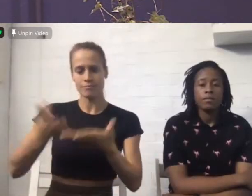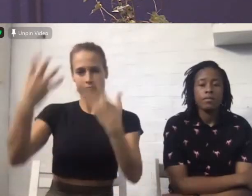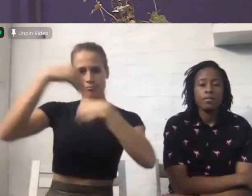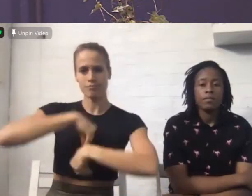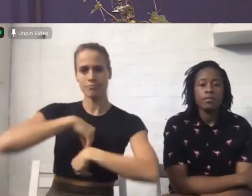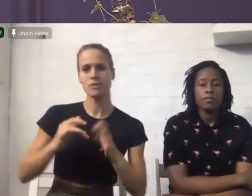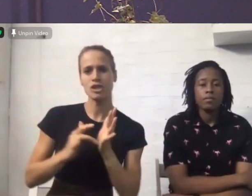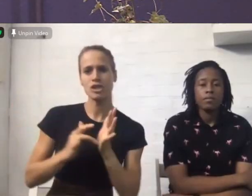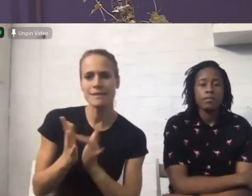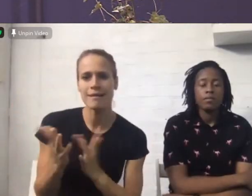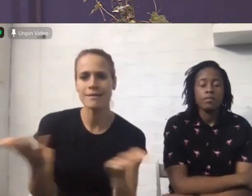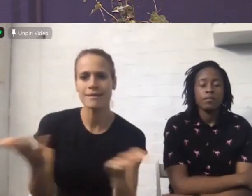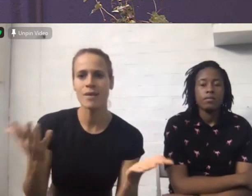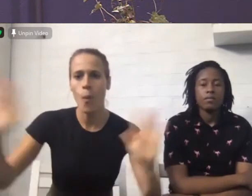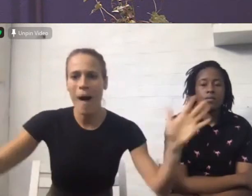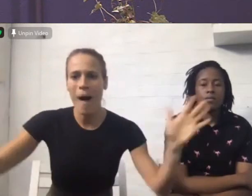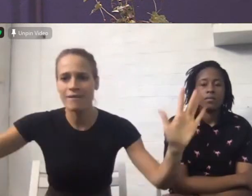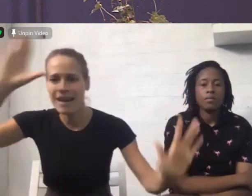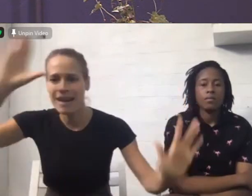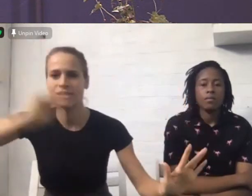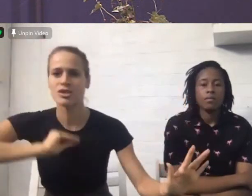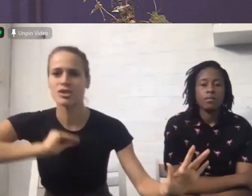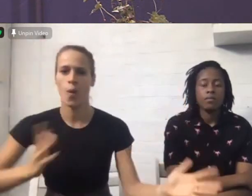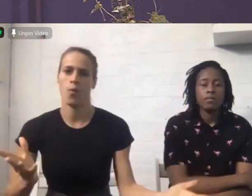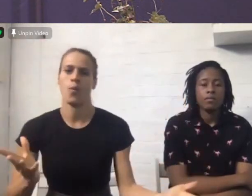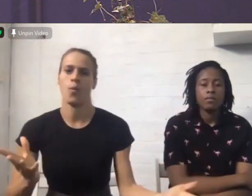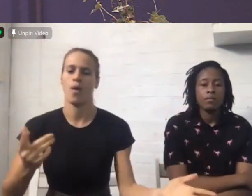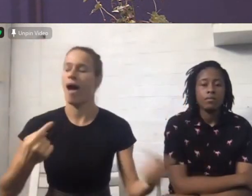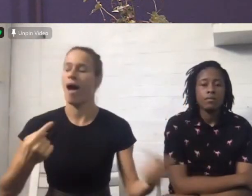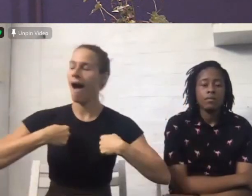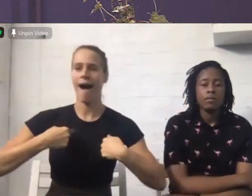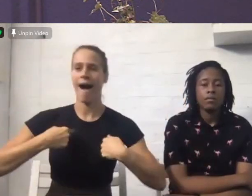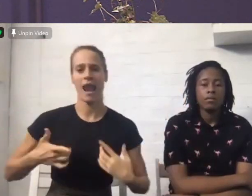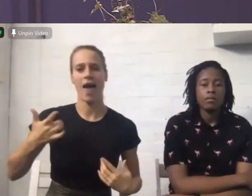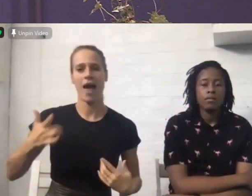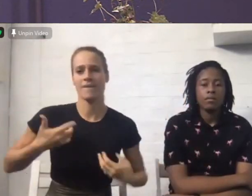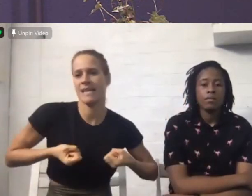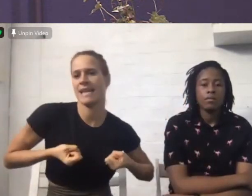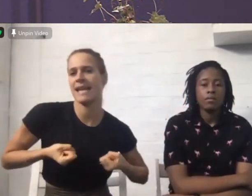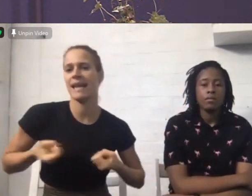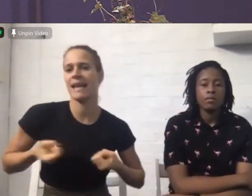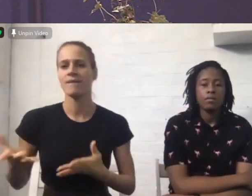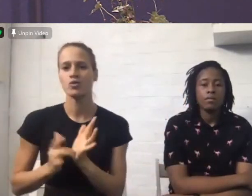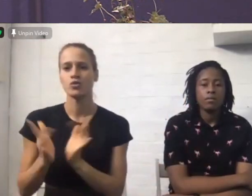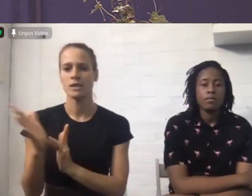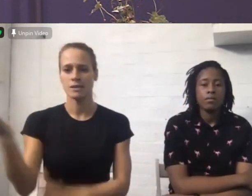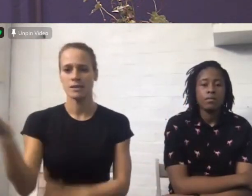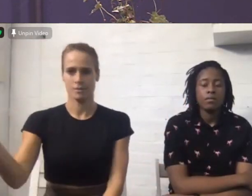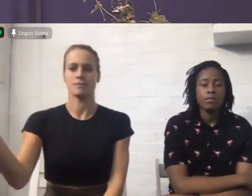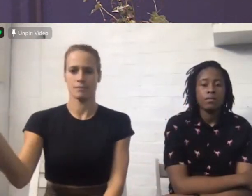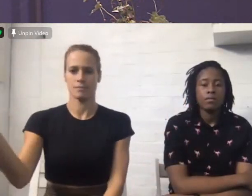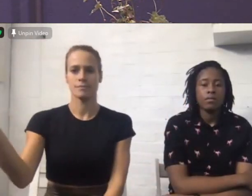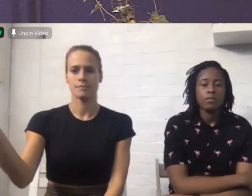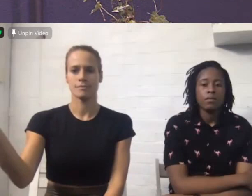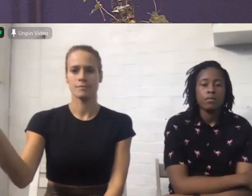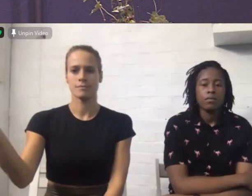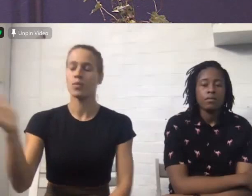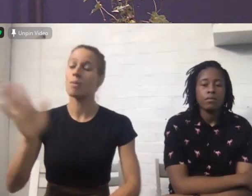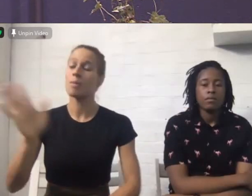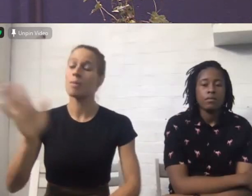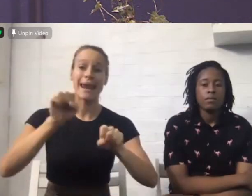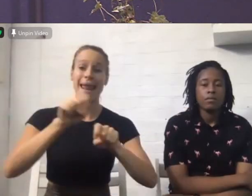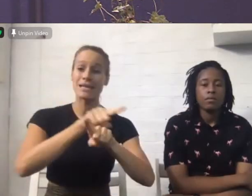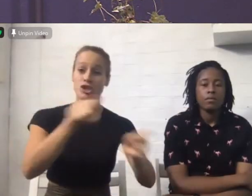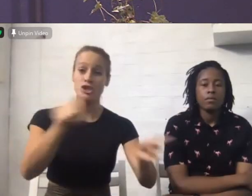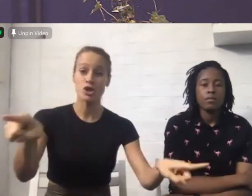let us know just say I gave my life to Jesus so we bless you thank you for watching